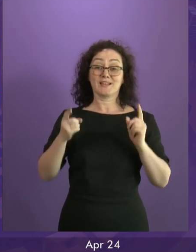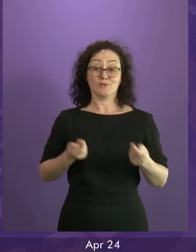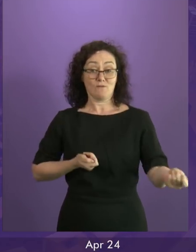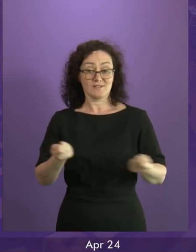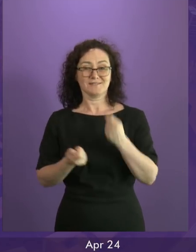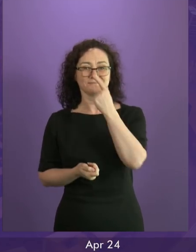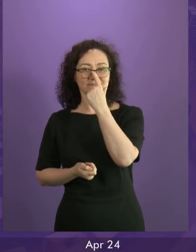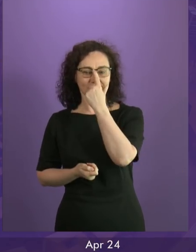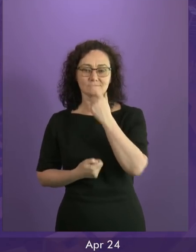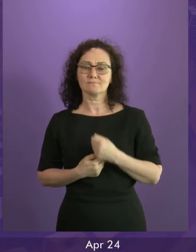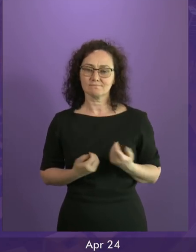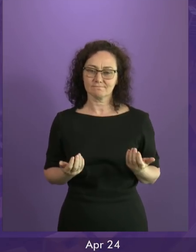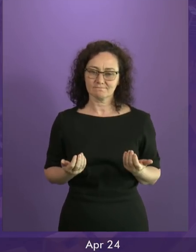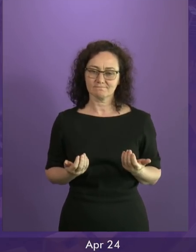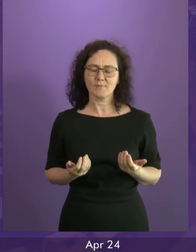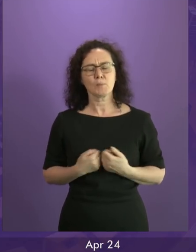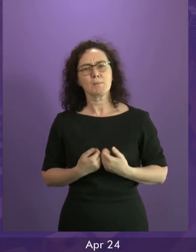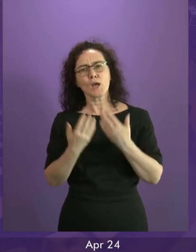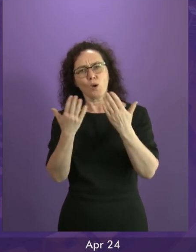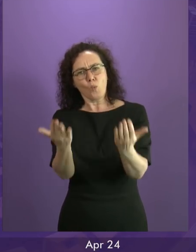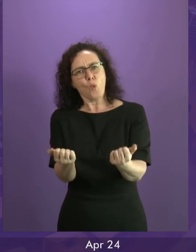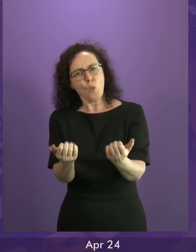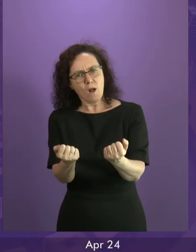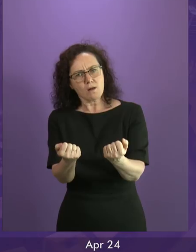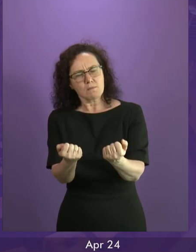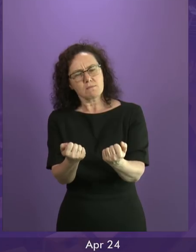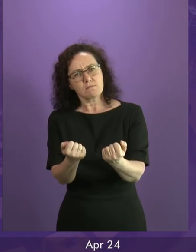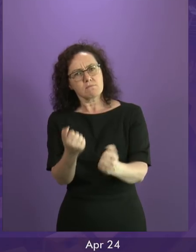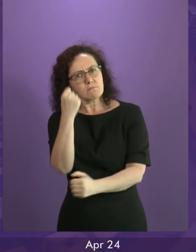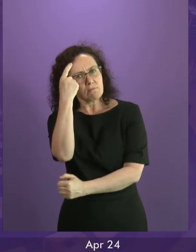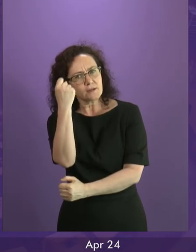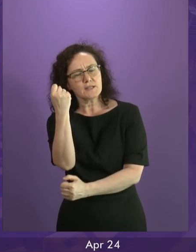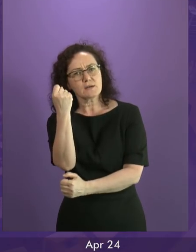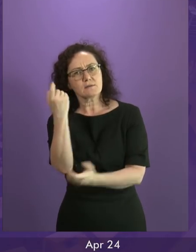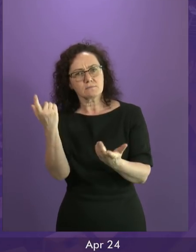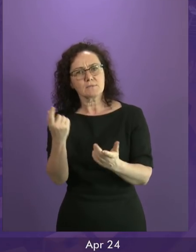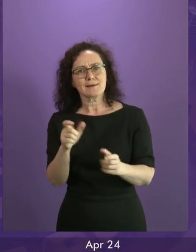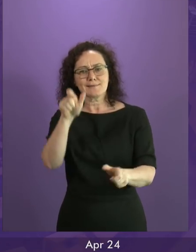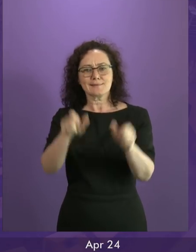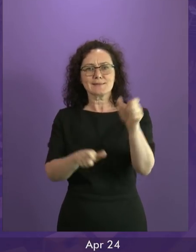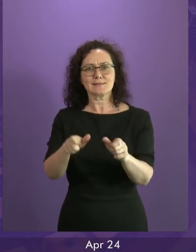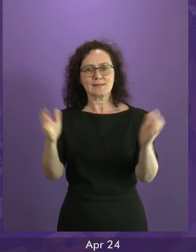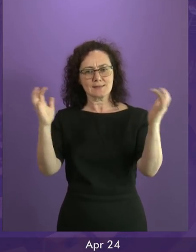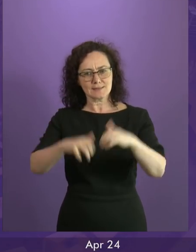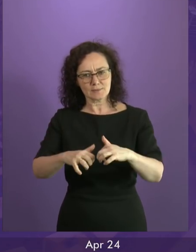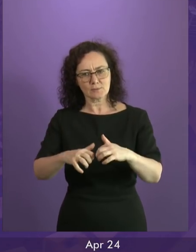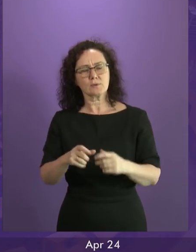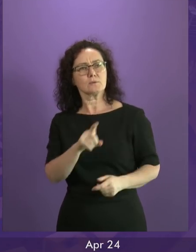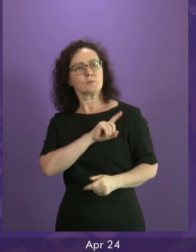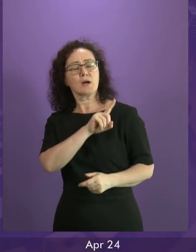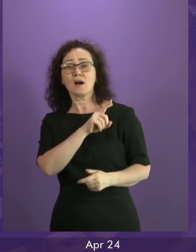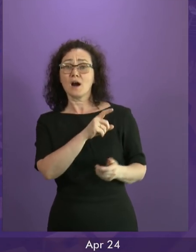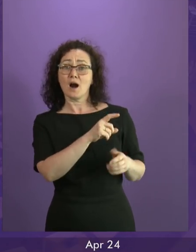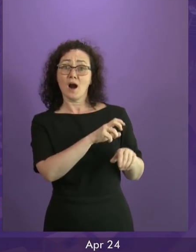welcome the proposal of assistance to the Assembly. And I do echo the comments that came from Ireland where it said it got balanced and truthful information